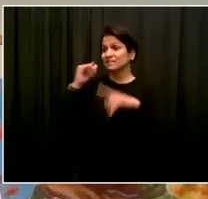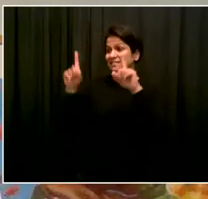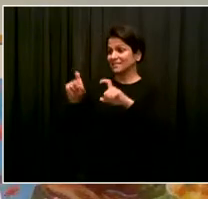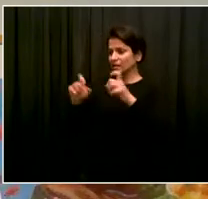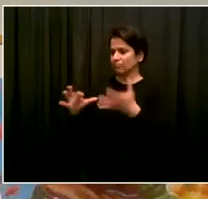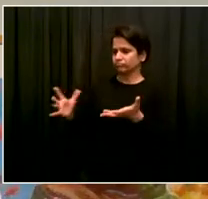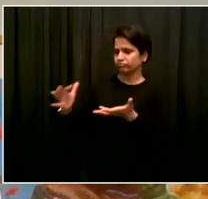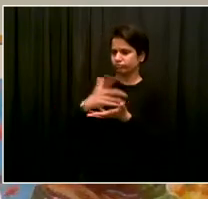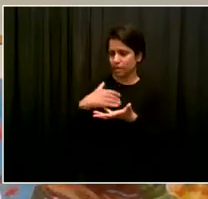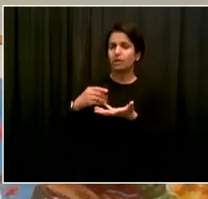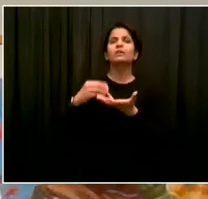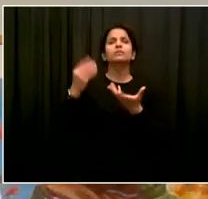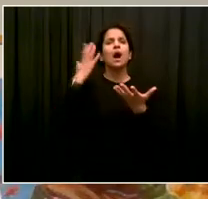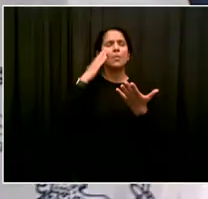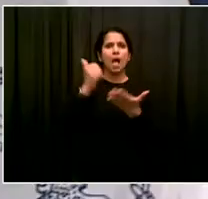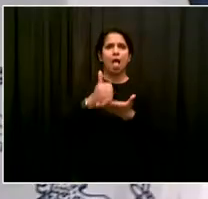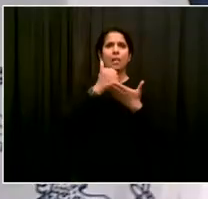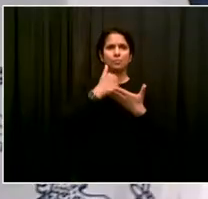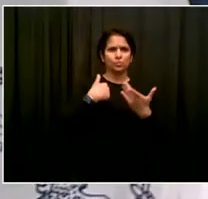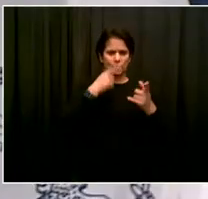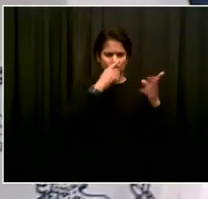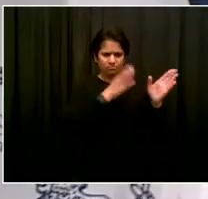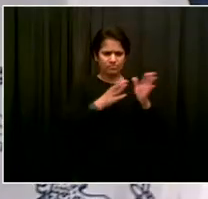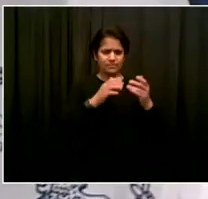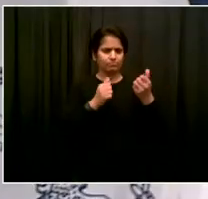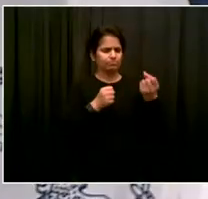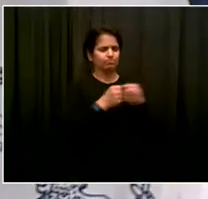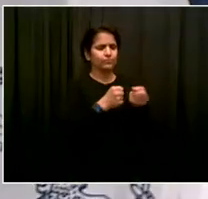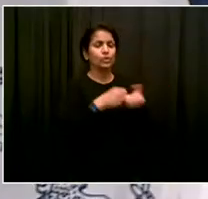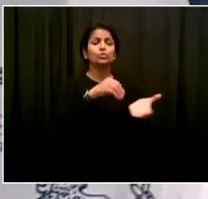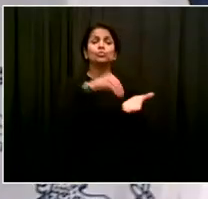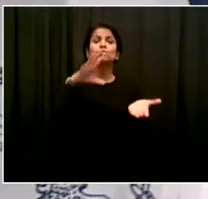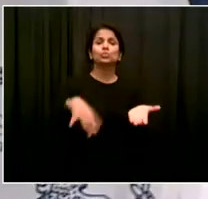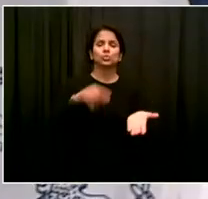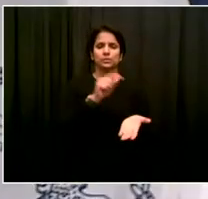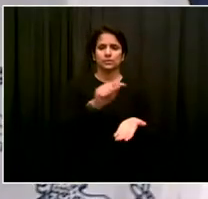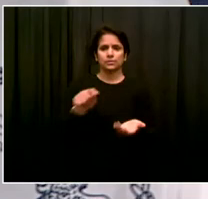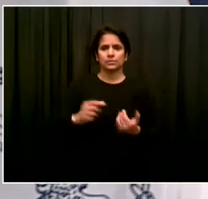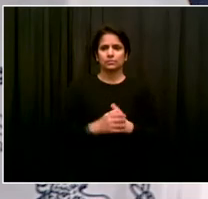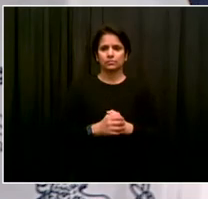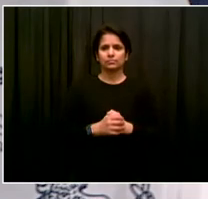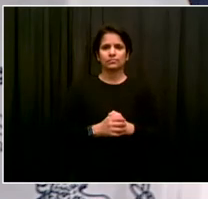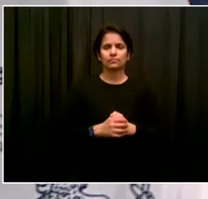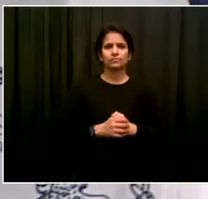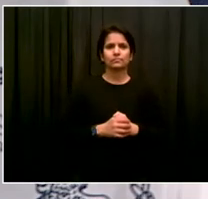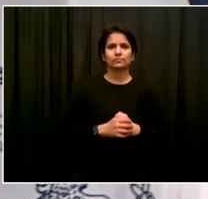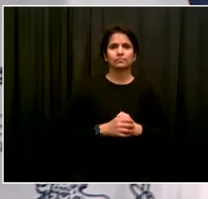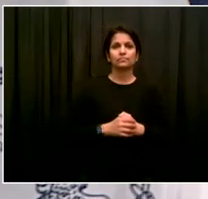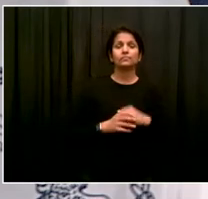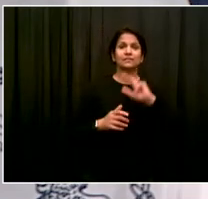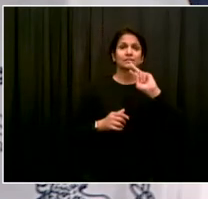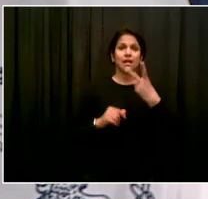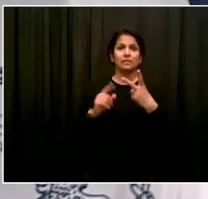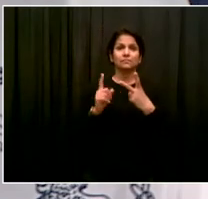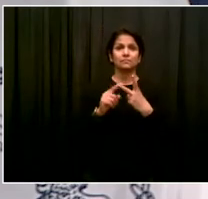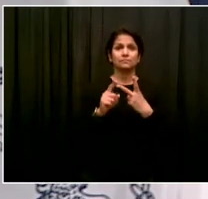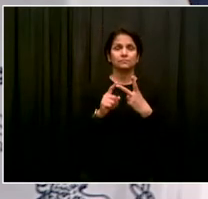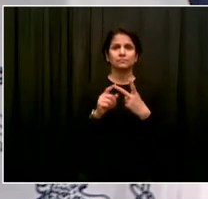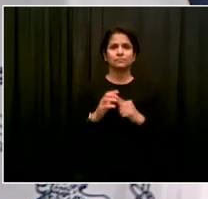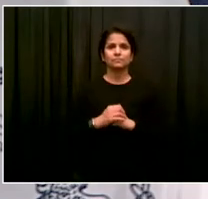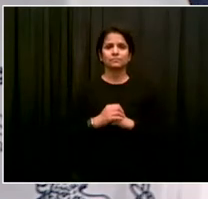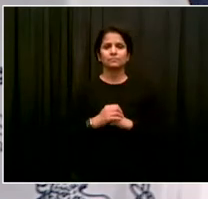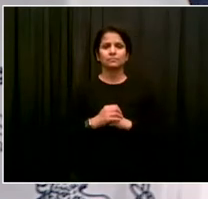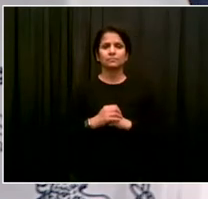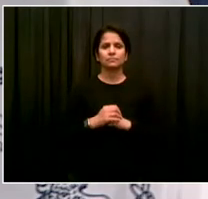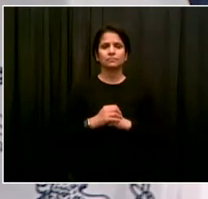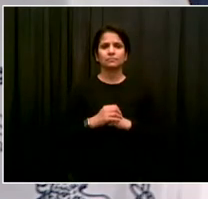student learning. Thank you. Go ahead, Alex. Yeah, my second question is just about looking ahead to the